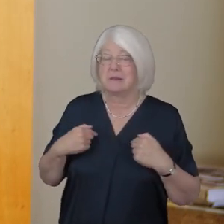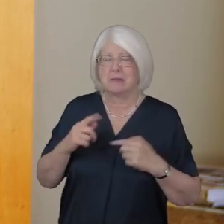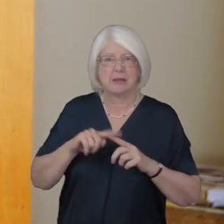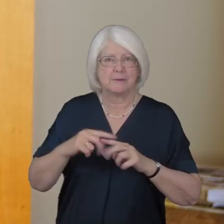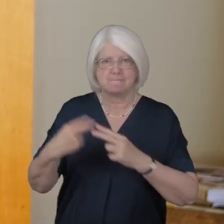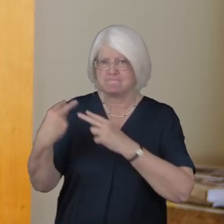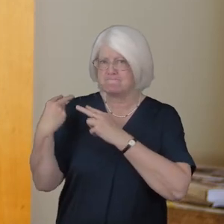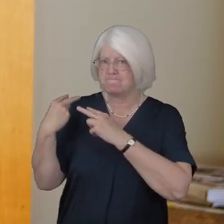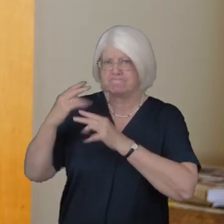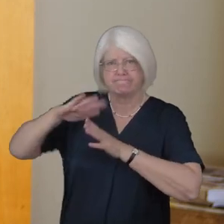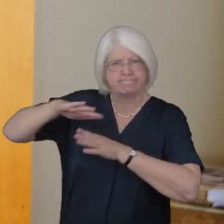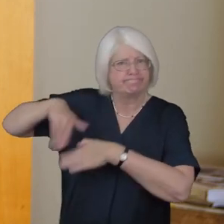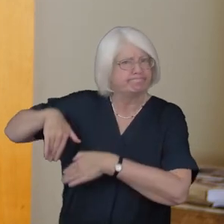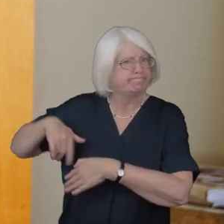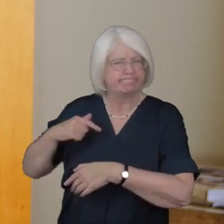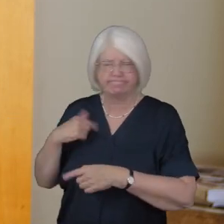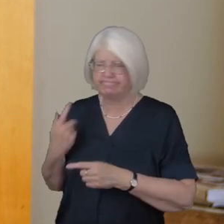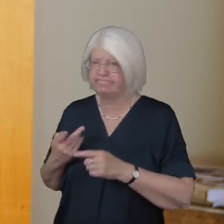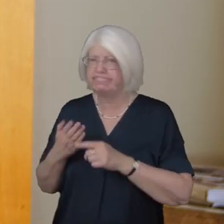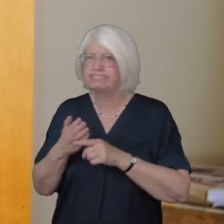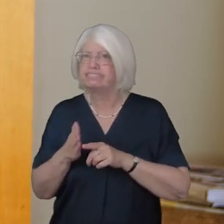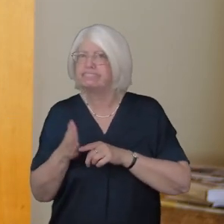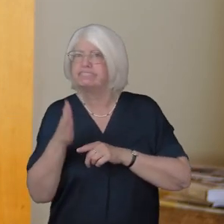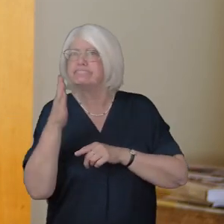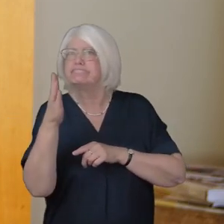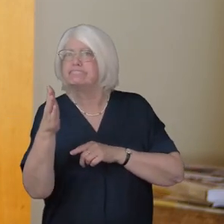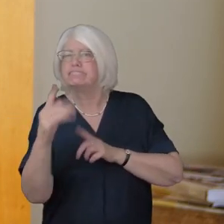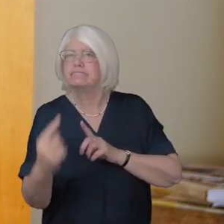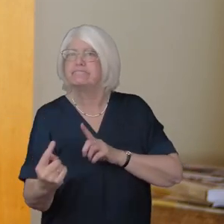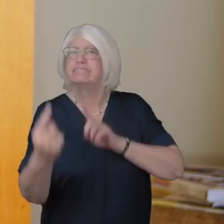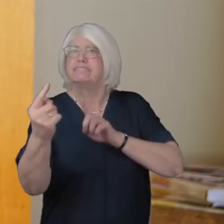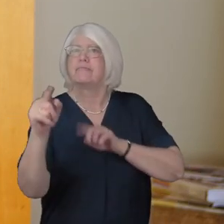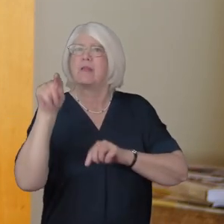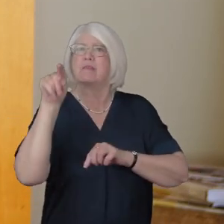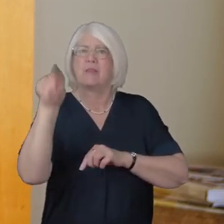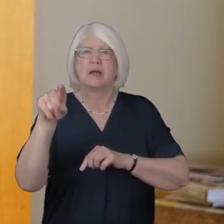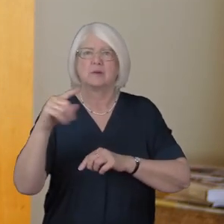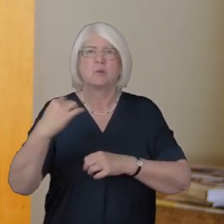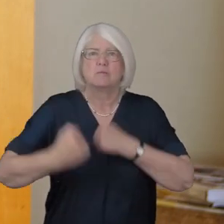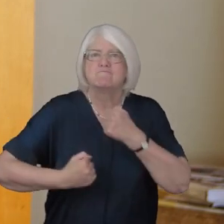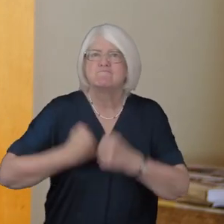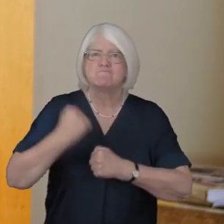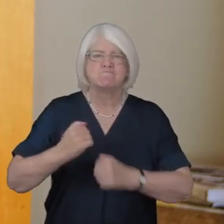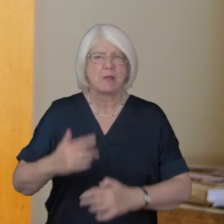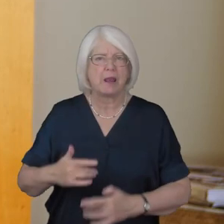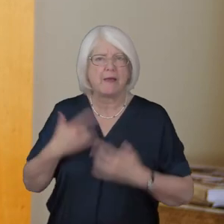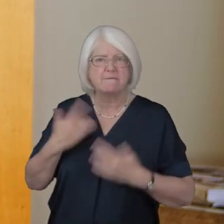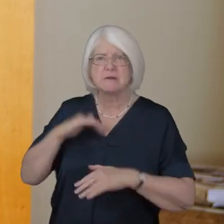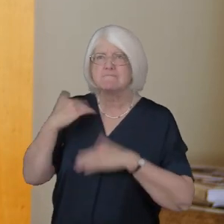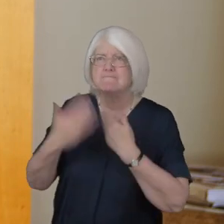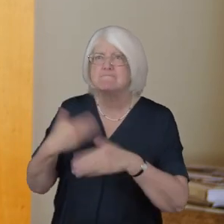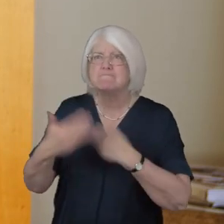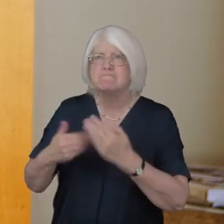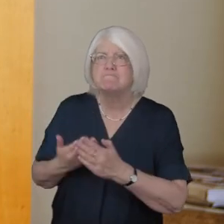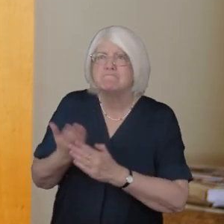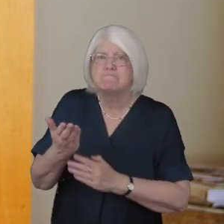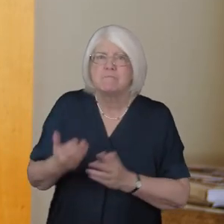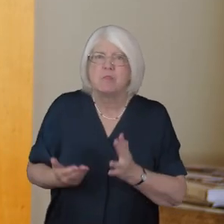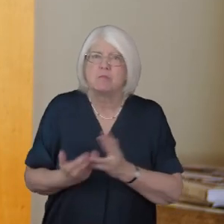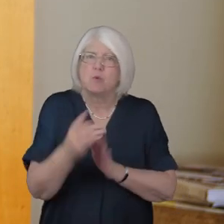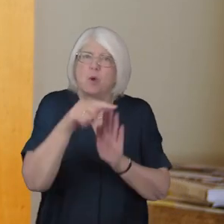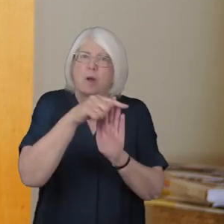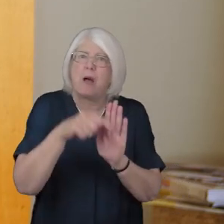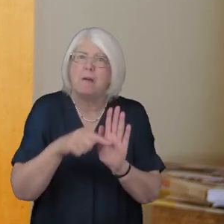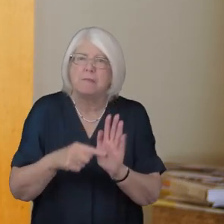what lies behind and reaching out to that which is before we may run the way of your commandments